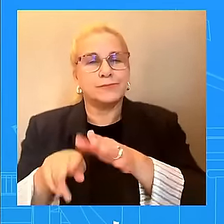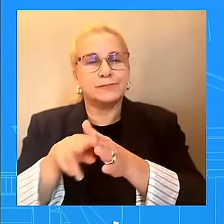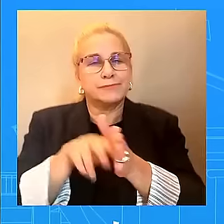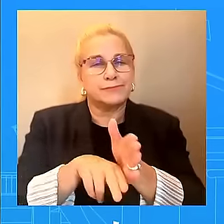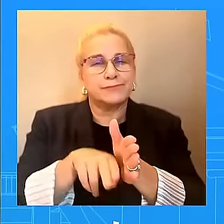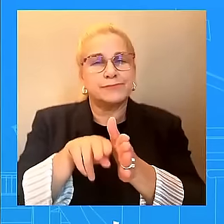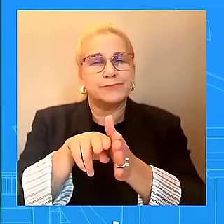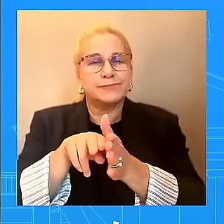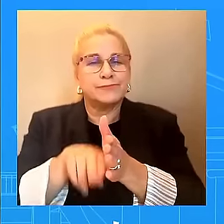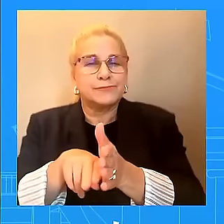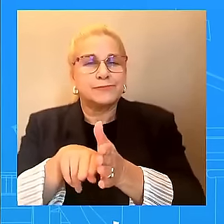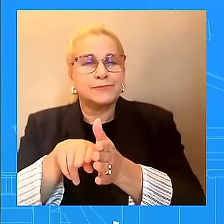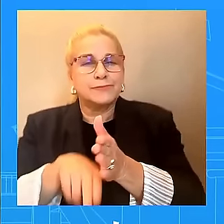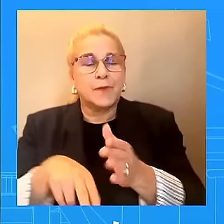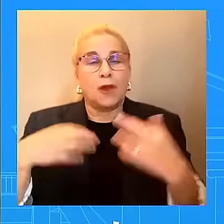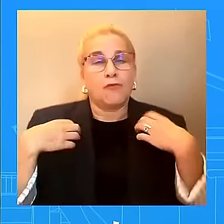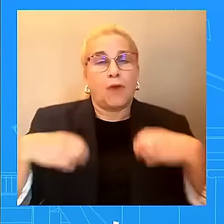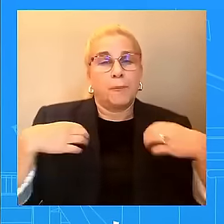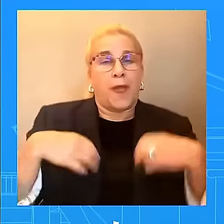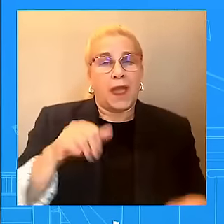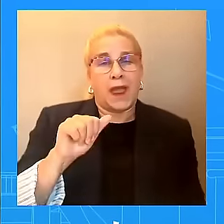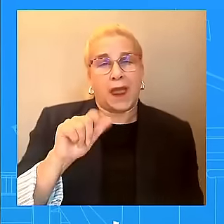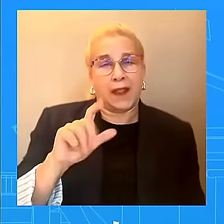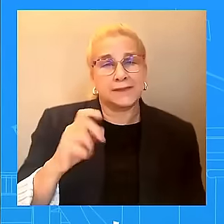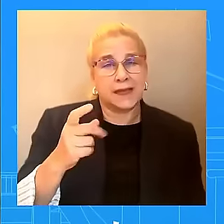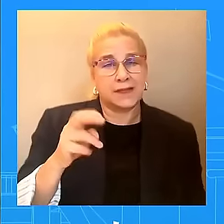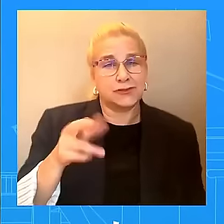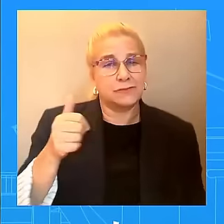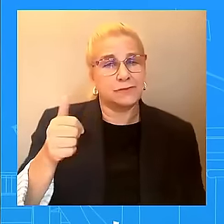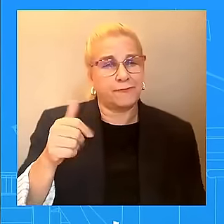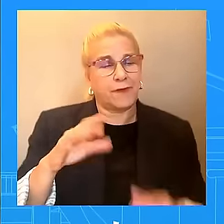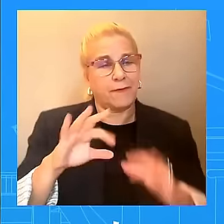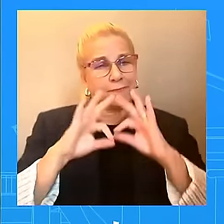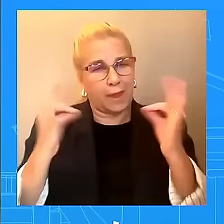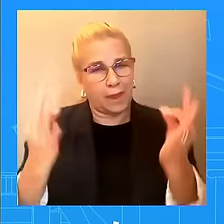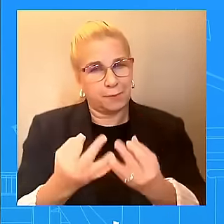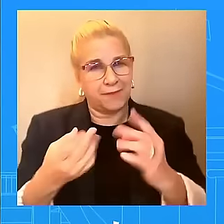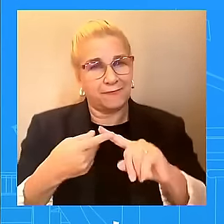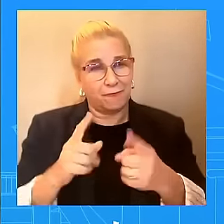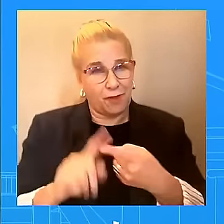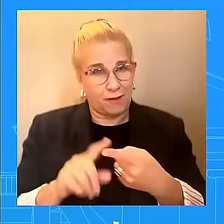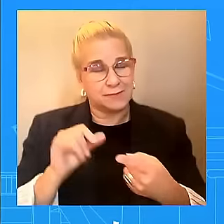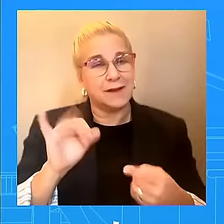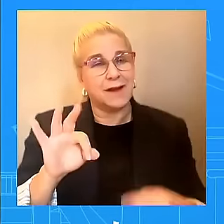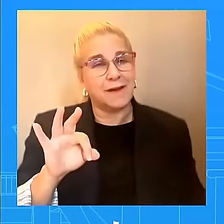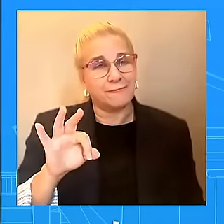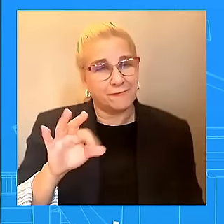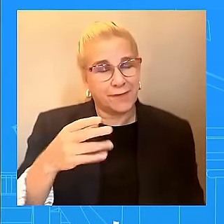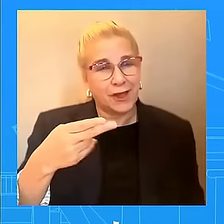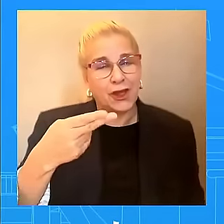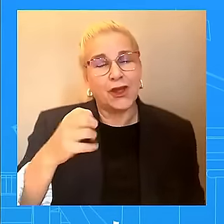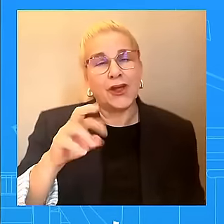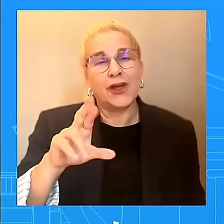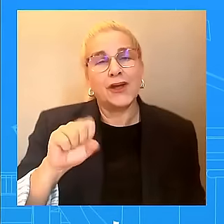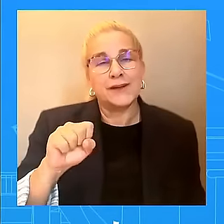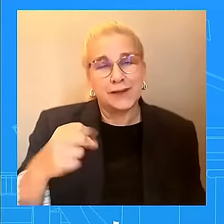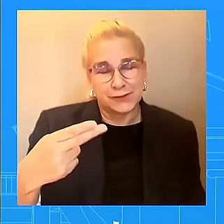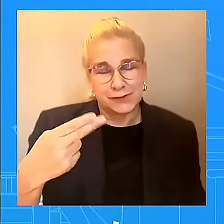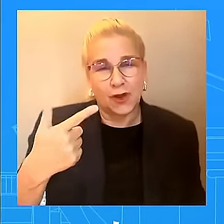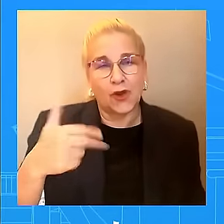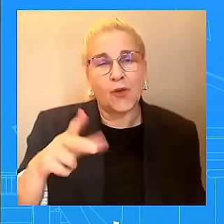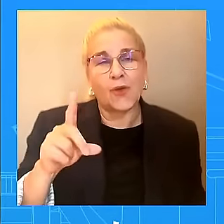-Poland family. Hirsch Goldberg-Poland was abducted by Hamas on October 7th